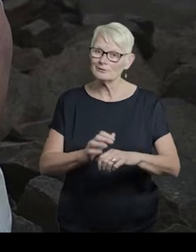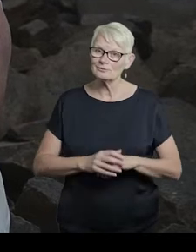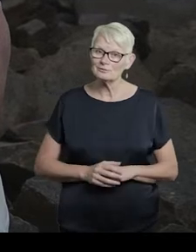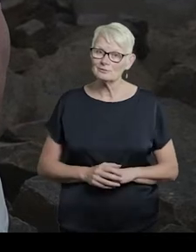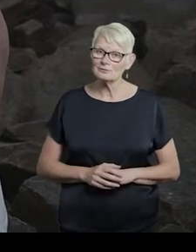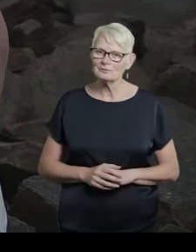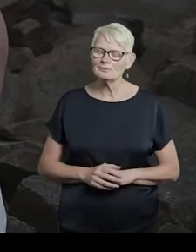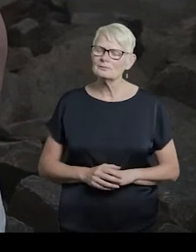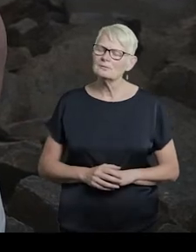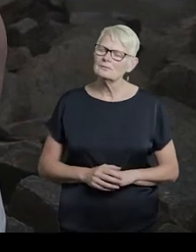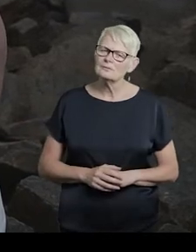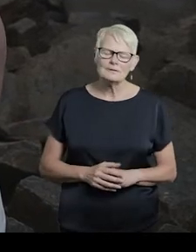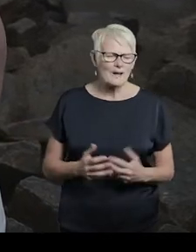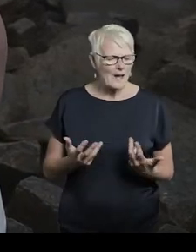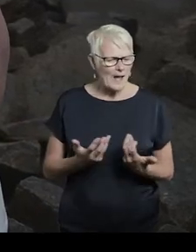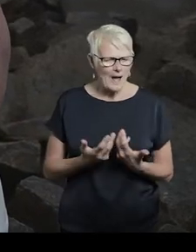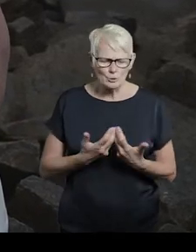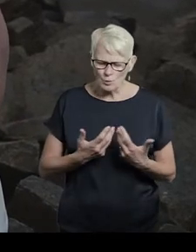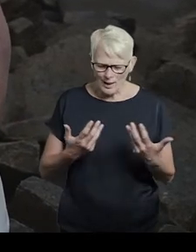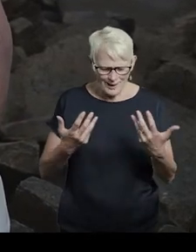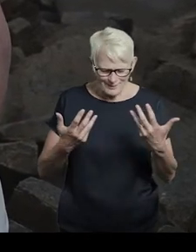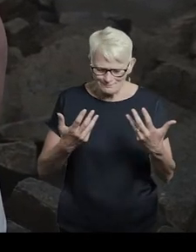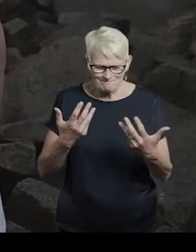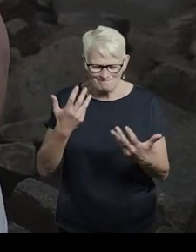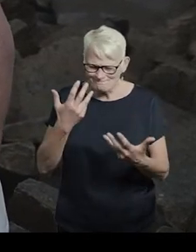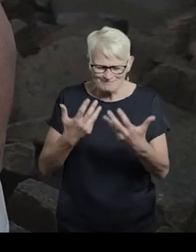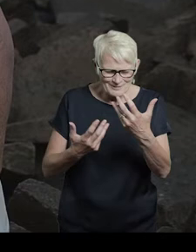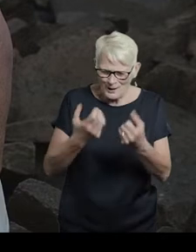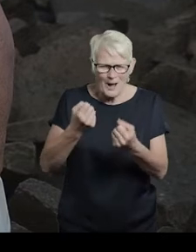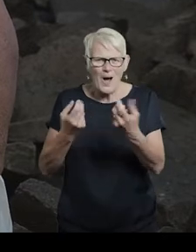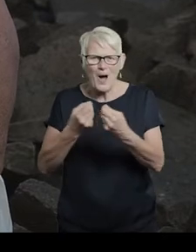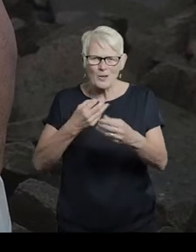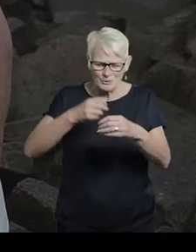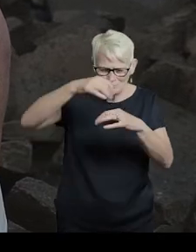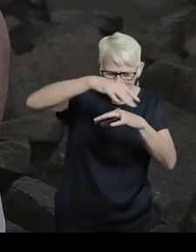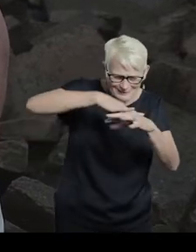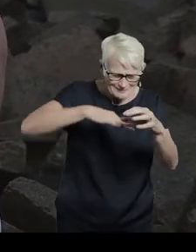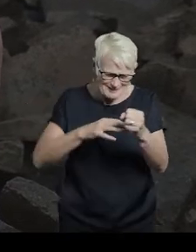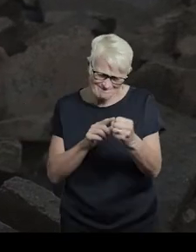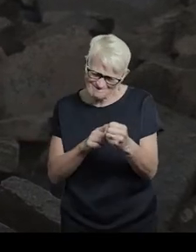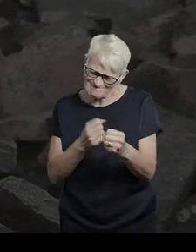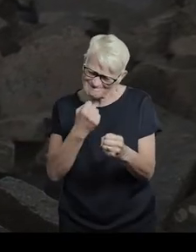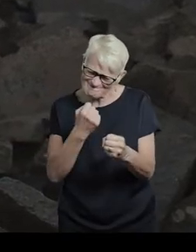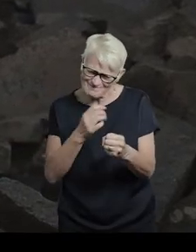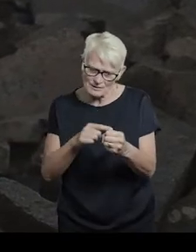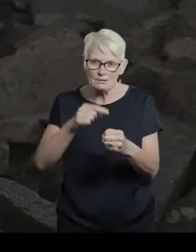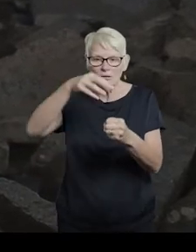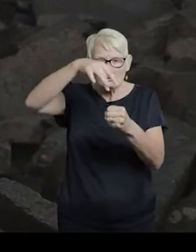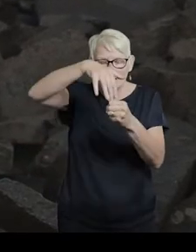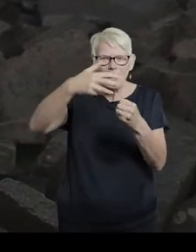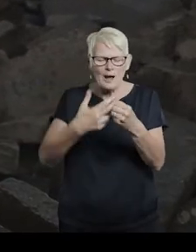How do I grasp that as it trickles through, my fist clenched tight in resistance?